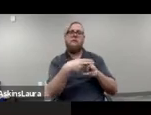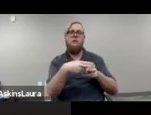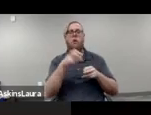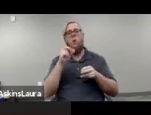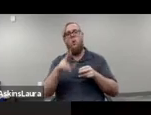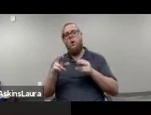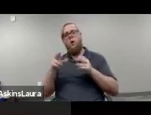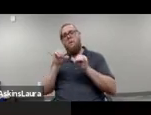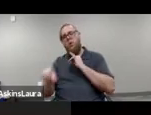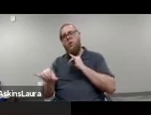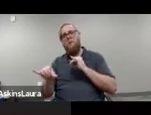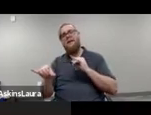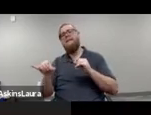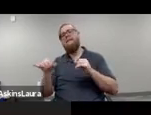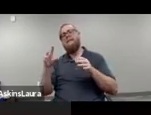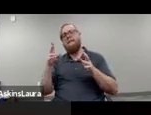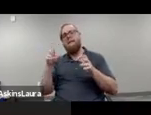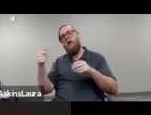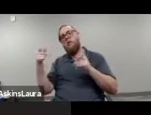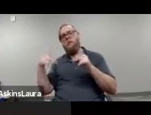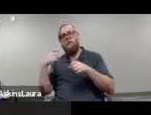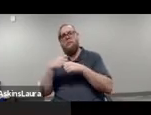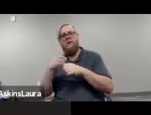conservatorship for a severe mental illness.